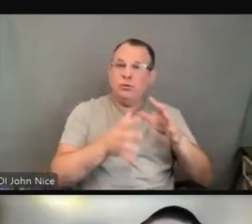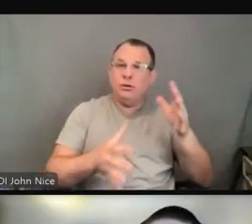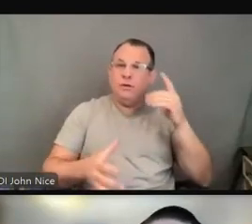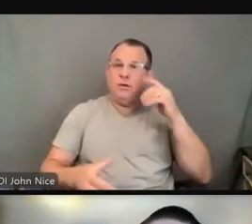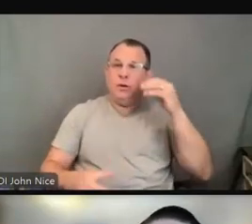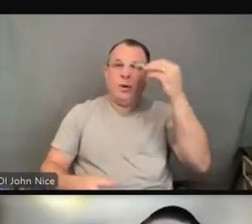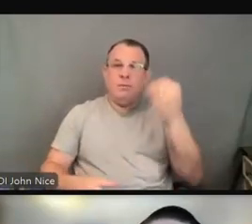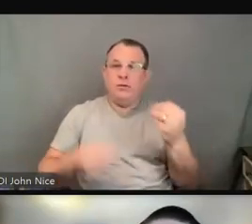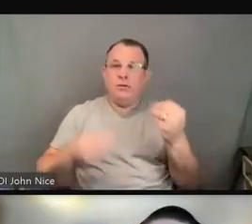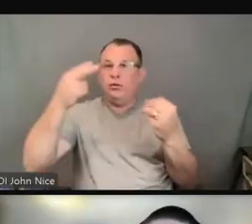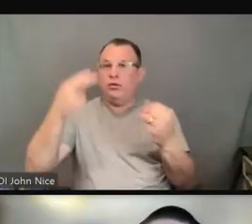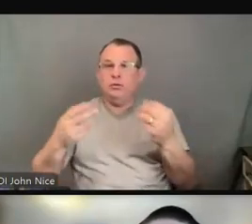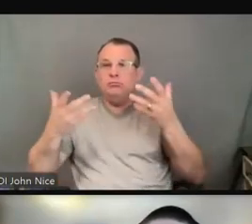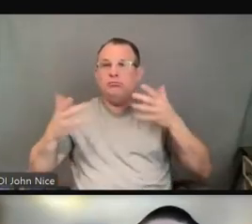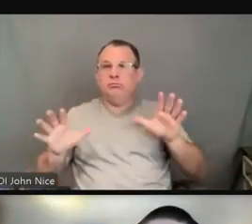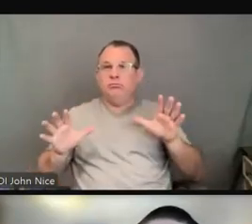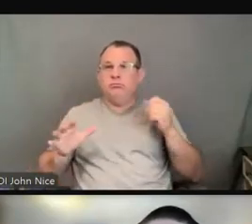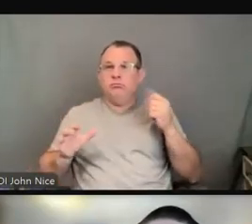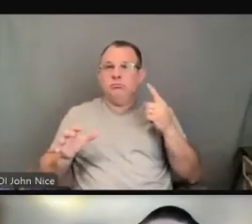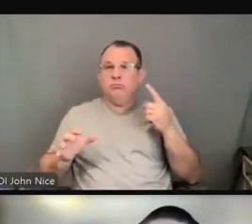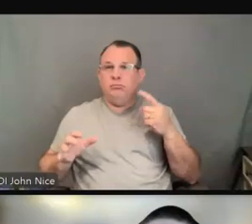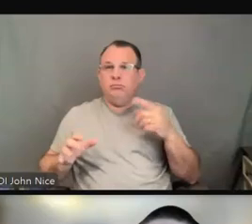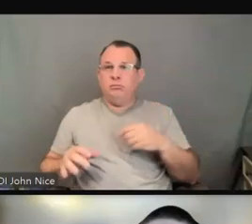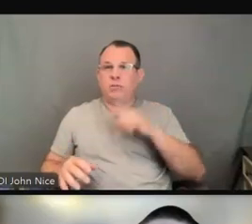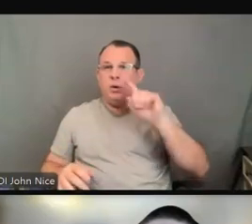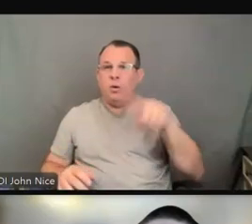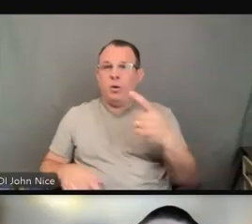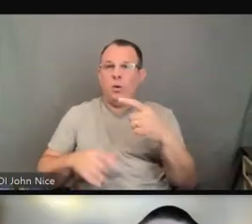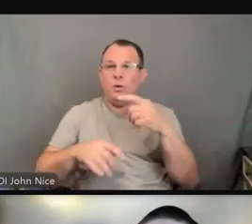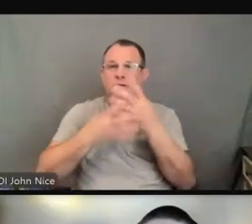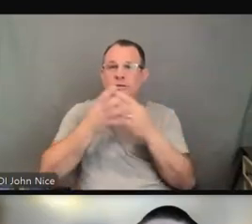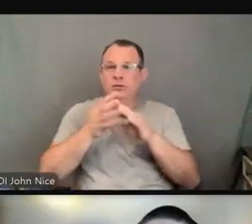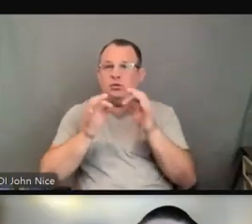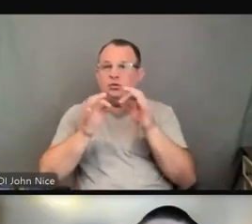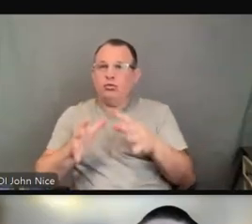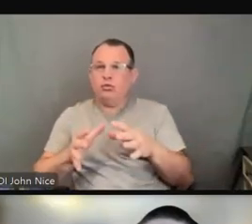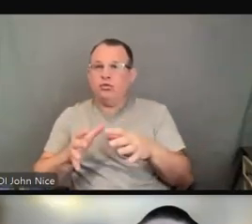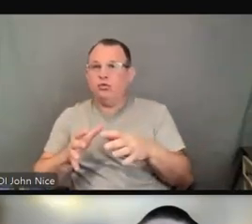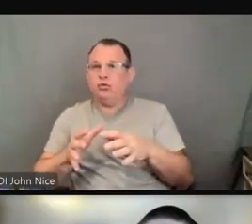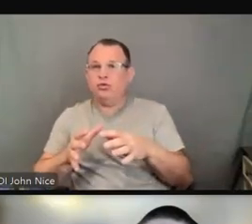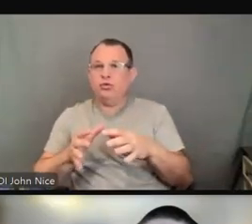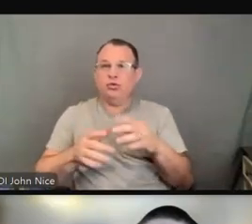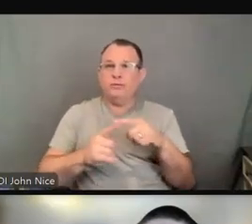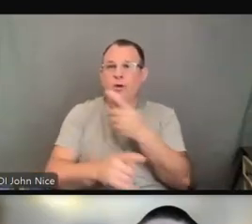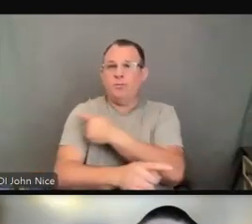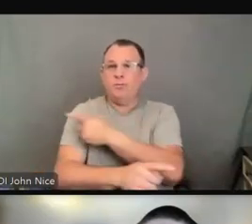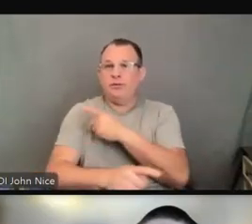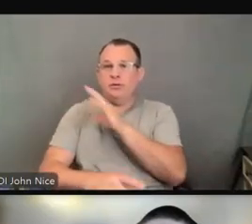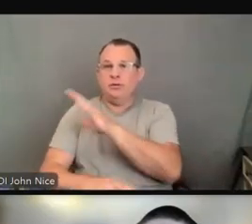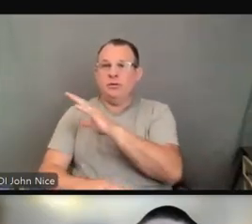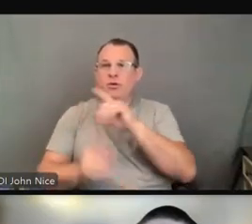doctor is here. Or I'm only going to schedule an interpreter when the patient goes to physical therapy.